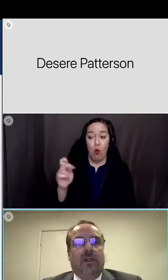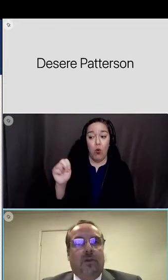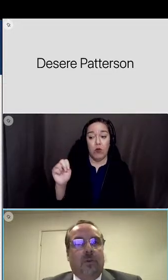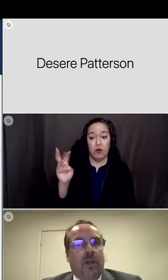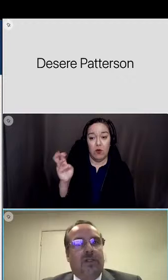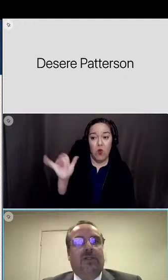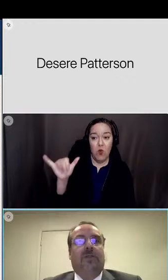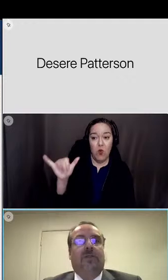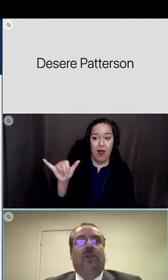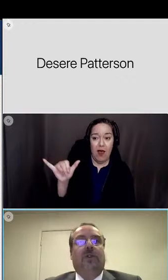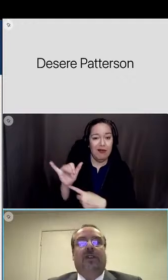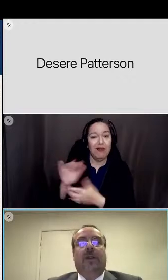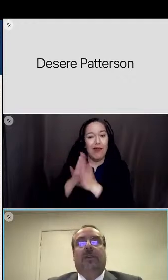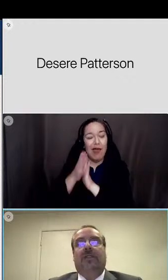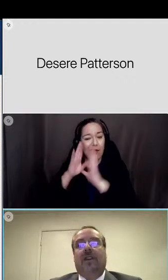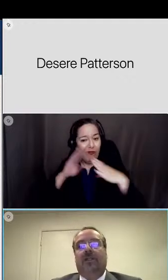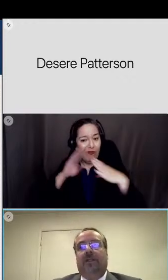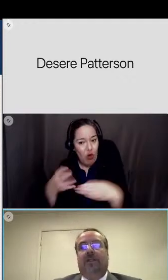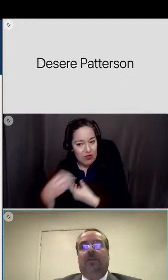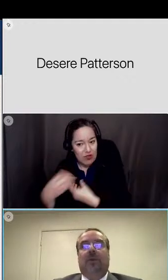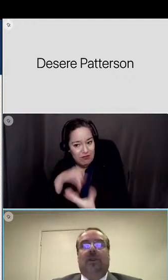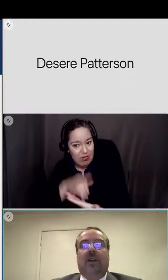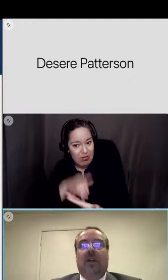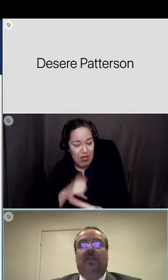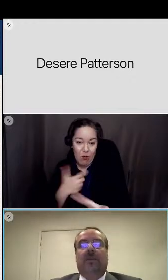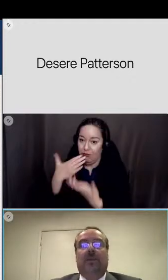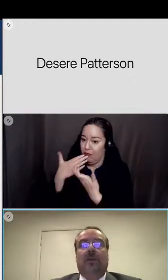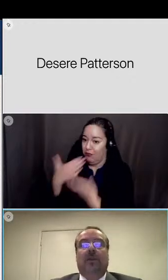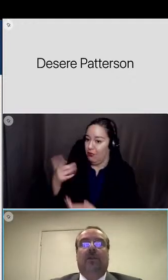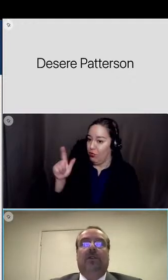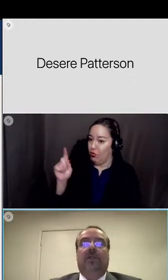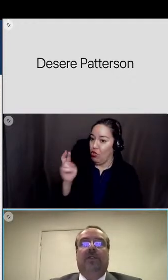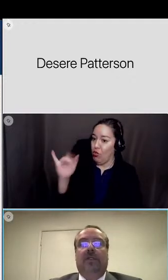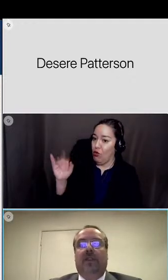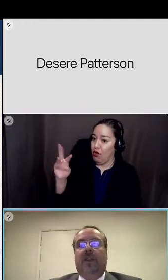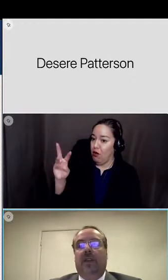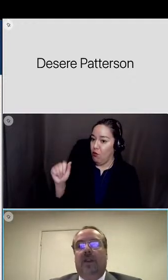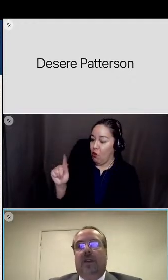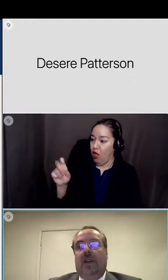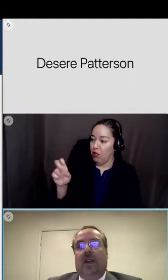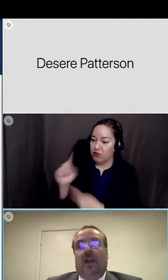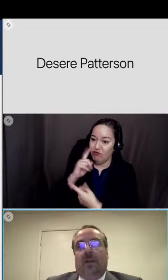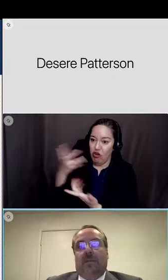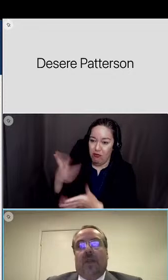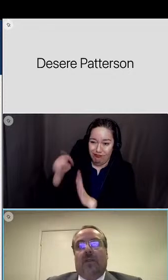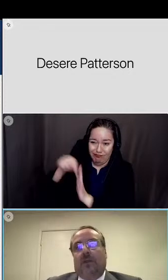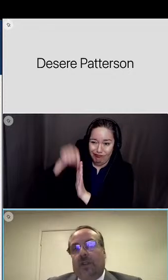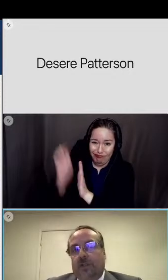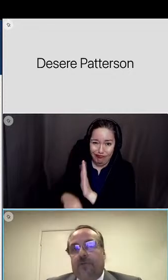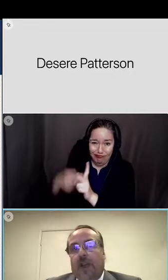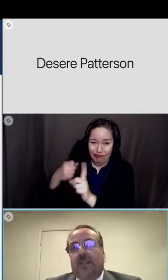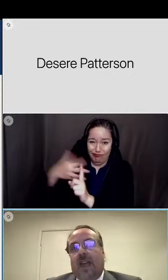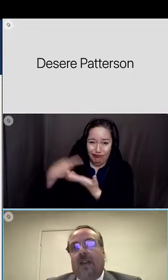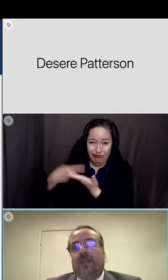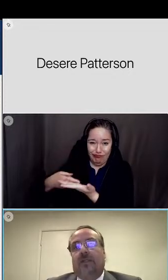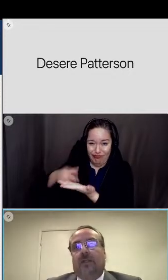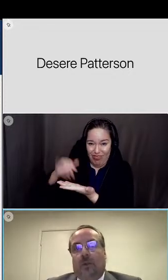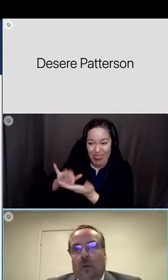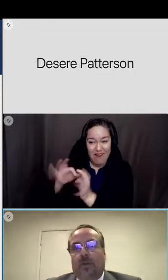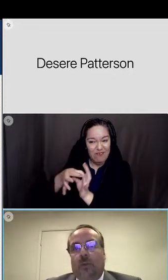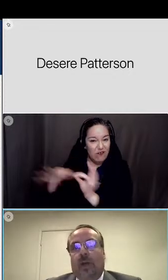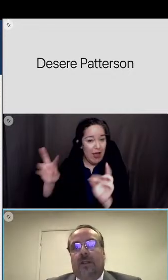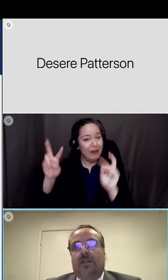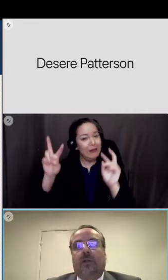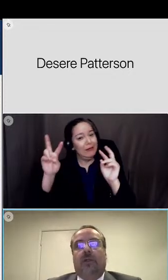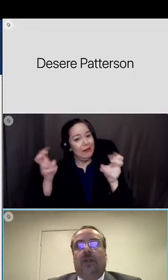wish to thank laurie walton for her in-depth discussion of this important concept earlier this evening though such a phrase as